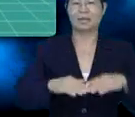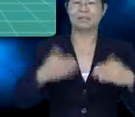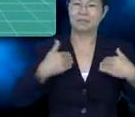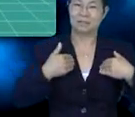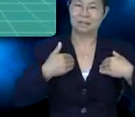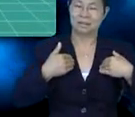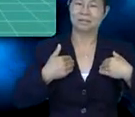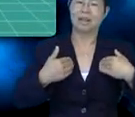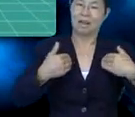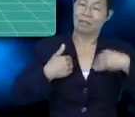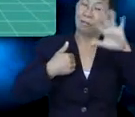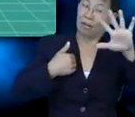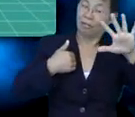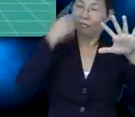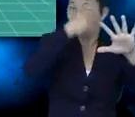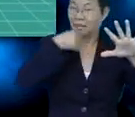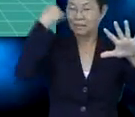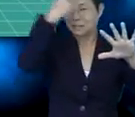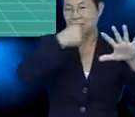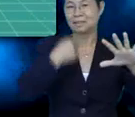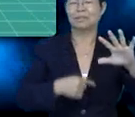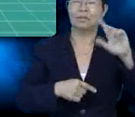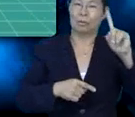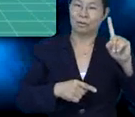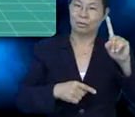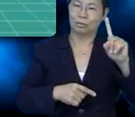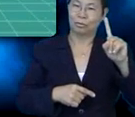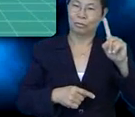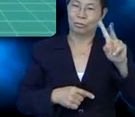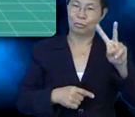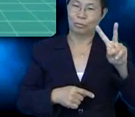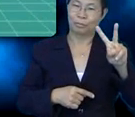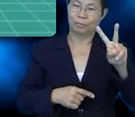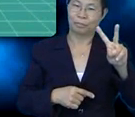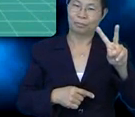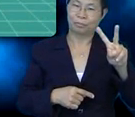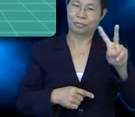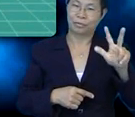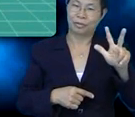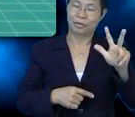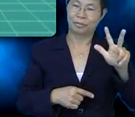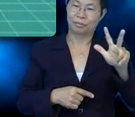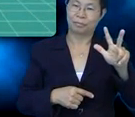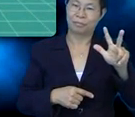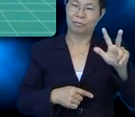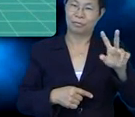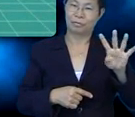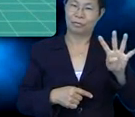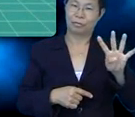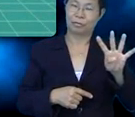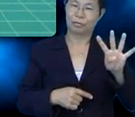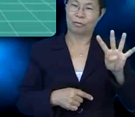six vertices. And I have five faces. One, two,